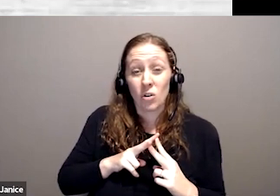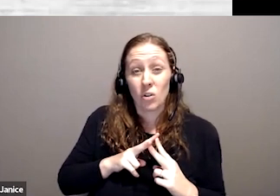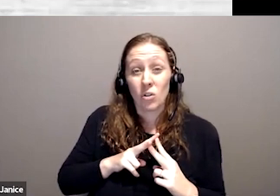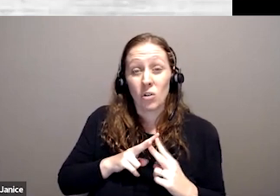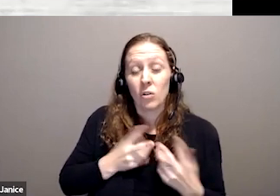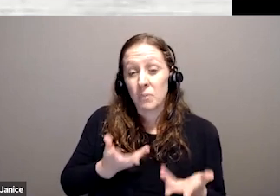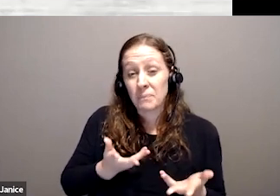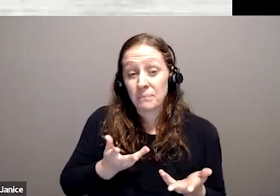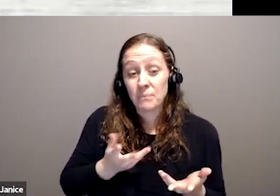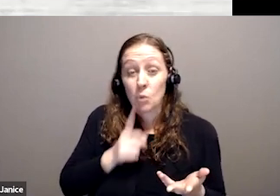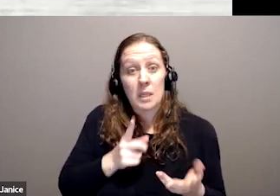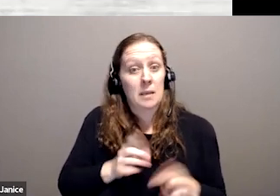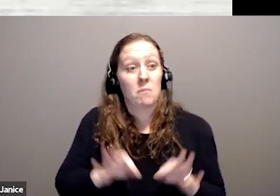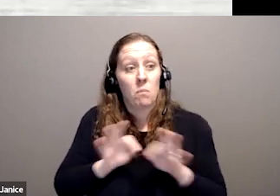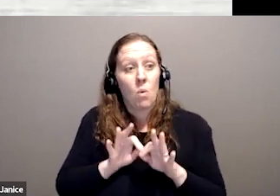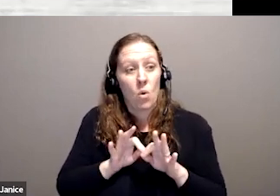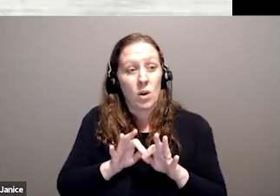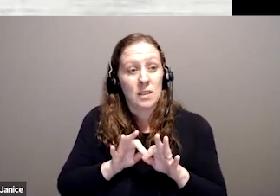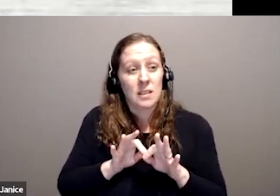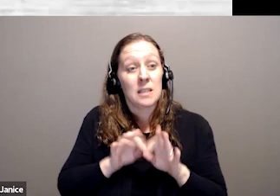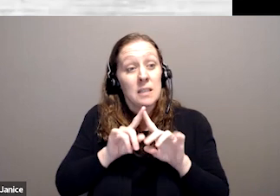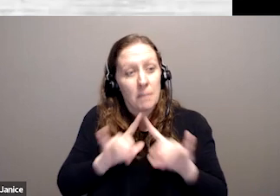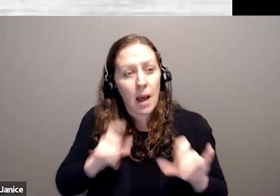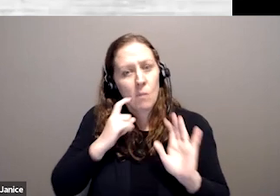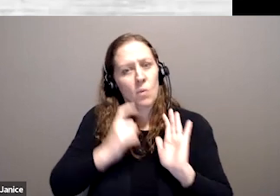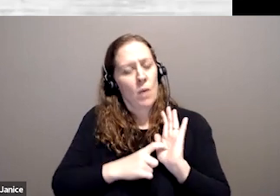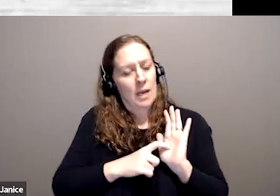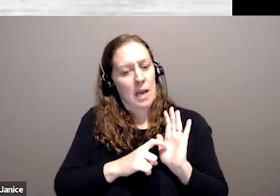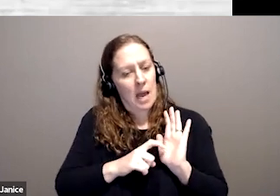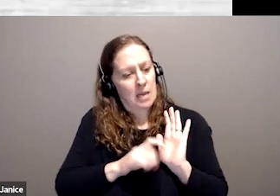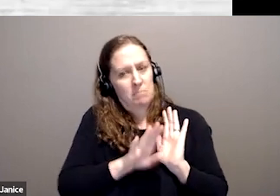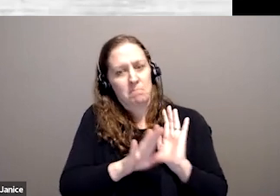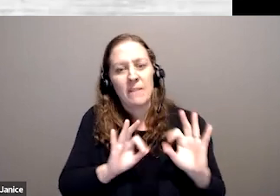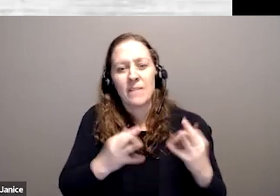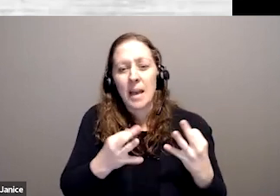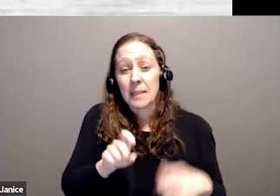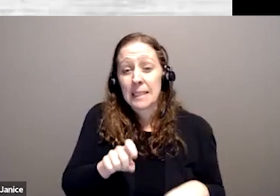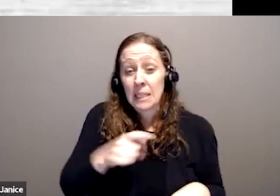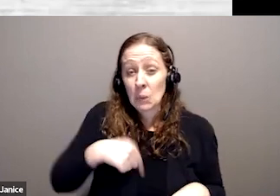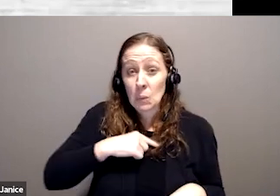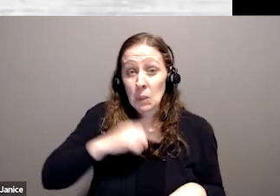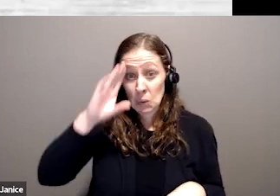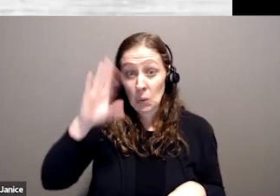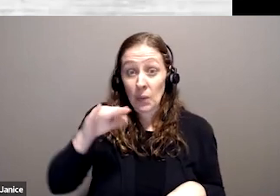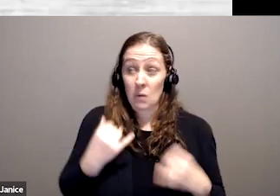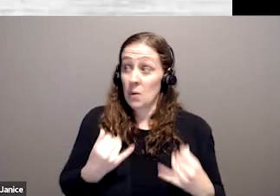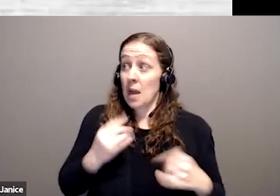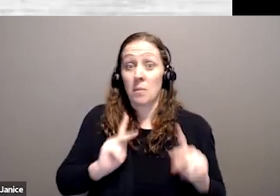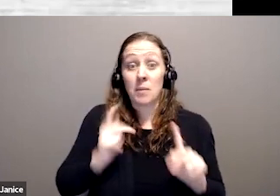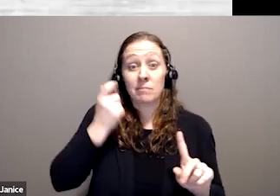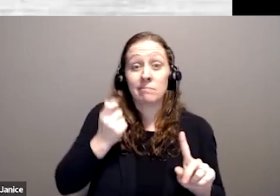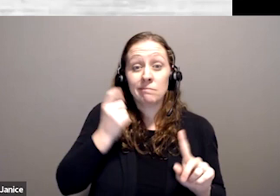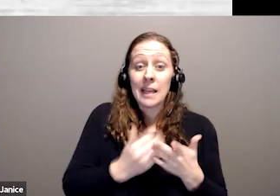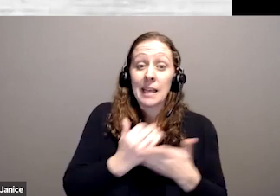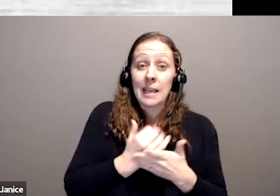This is most important side, while recognizing elements of family need, because we know that people are on income assistance right now and that their